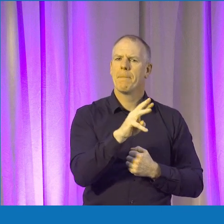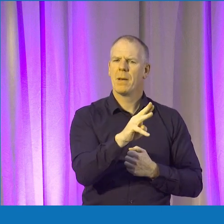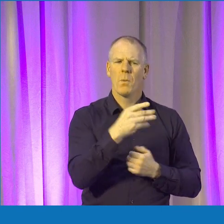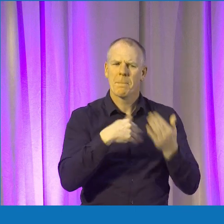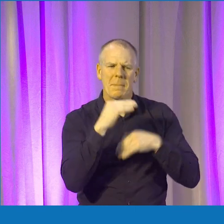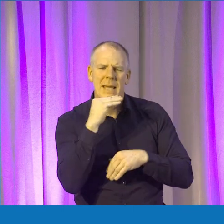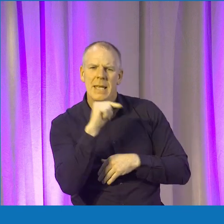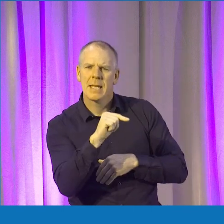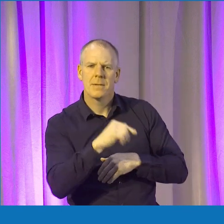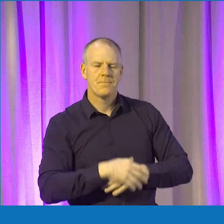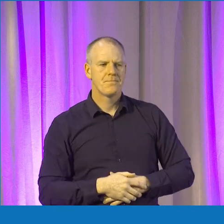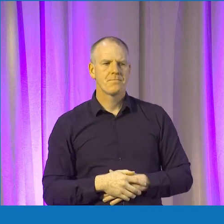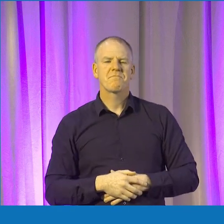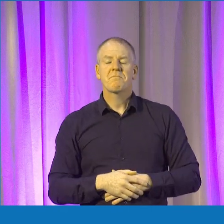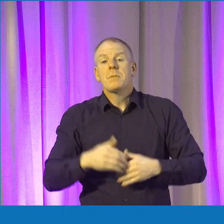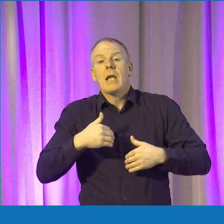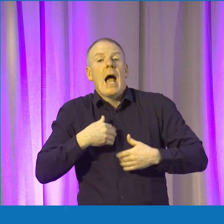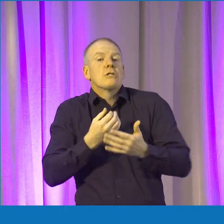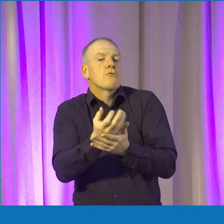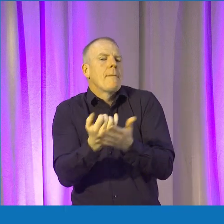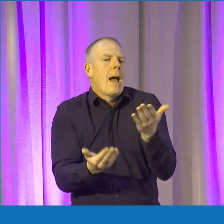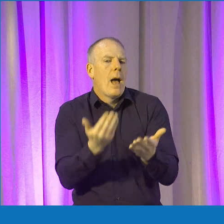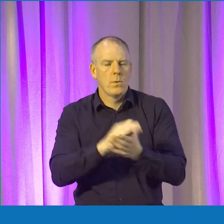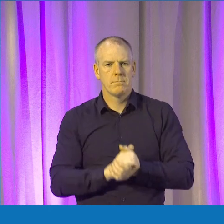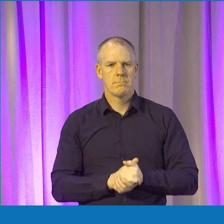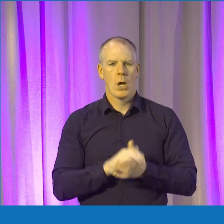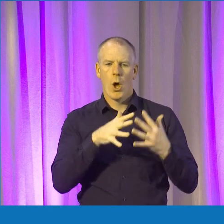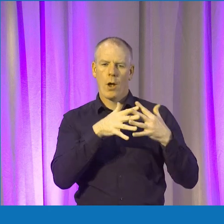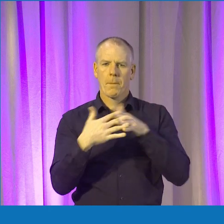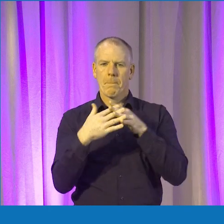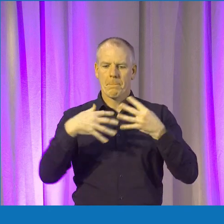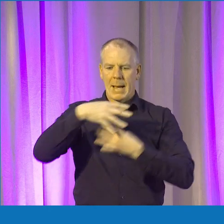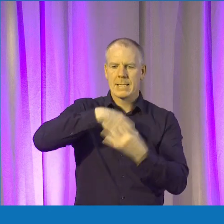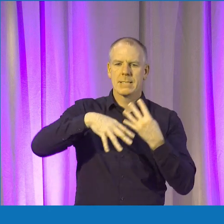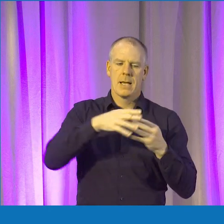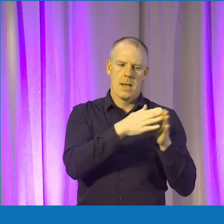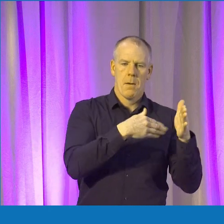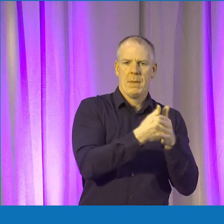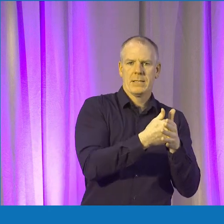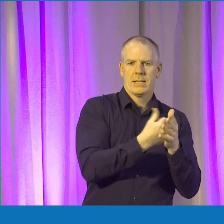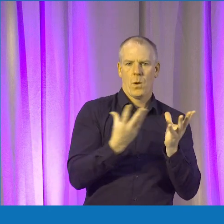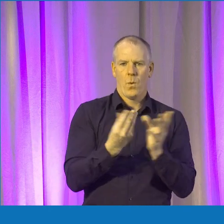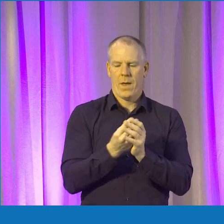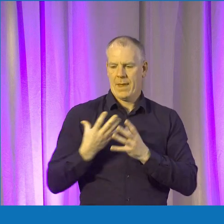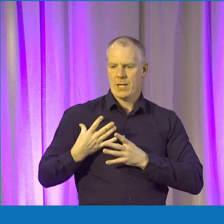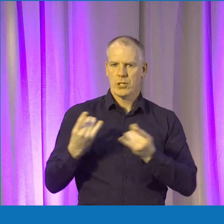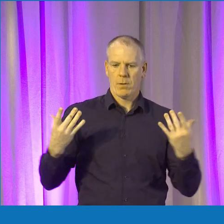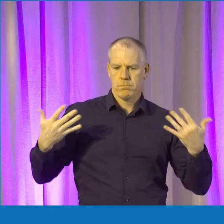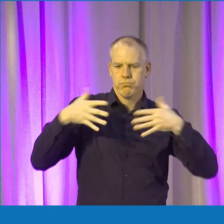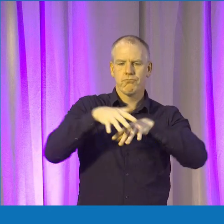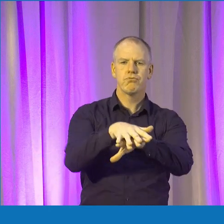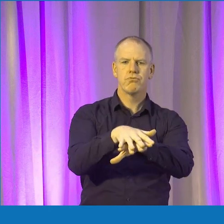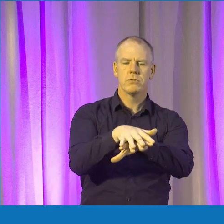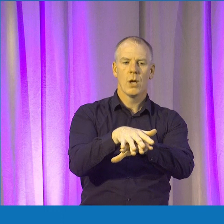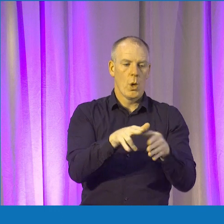as I would describe it, is kind of a mix between business and charity. So using your